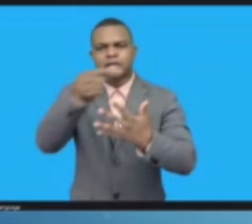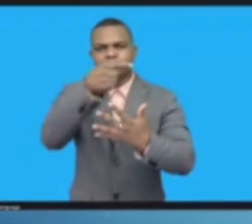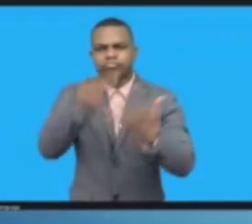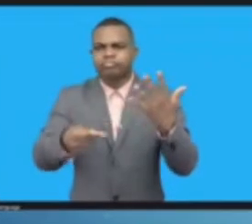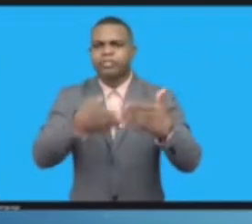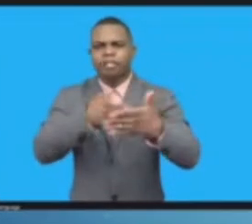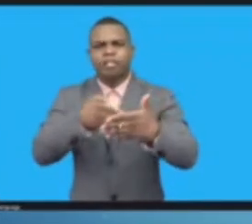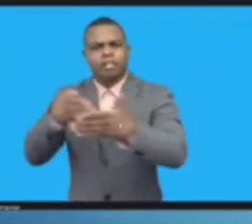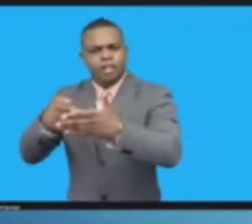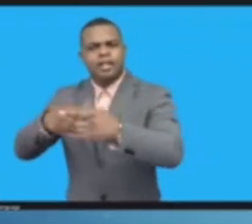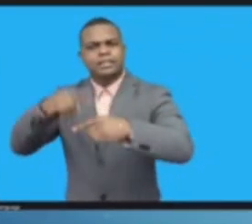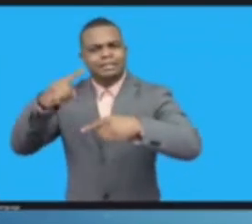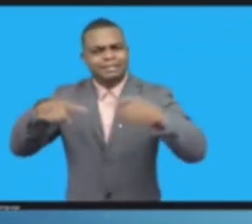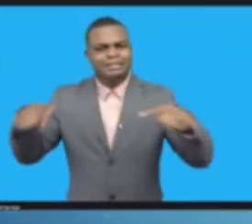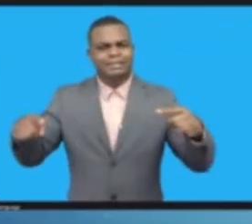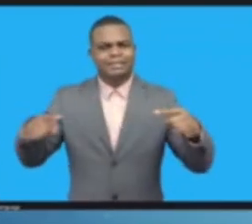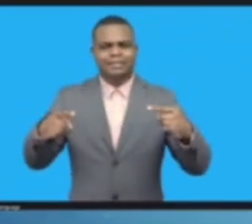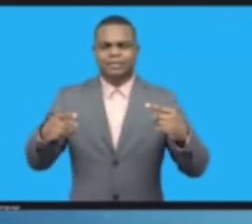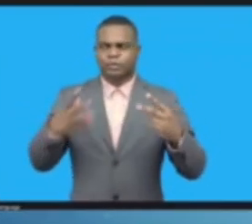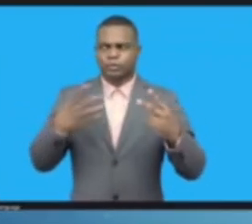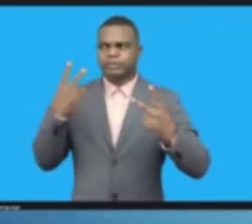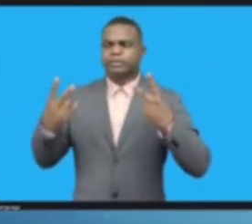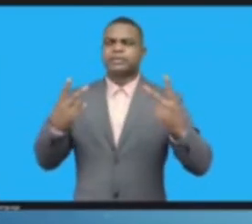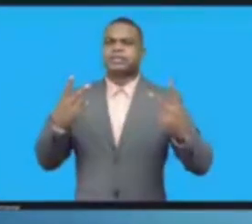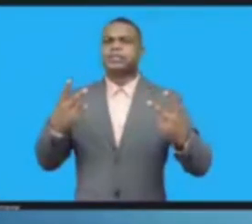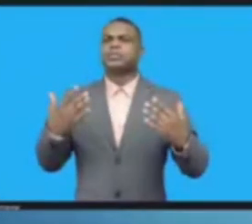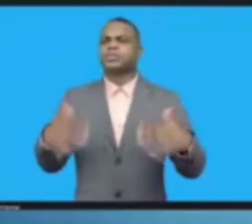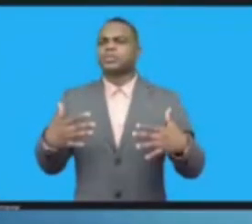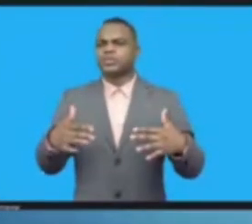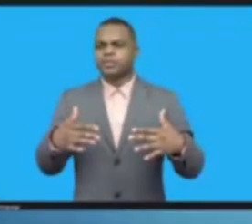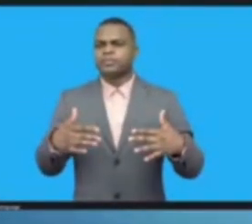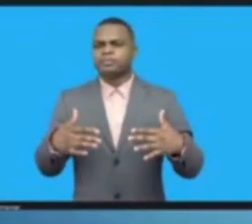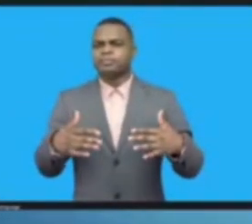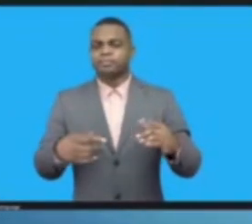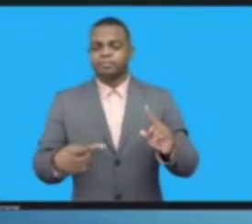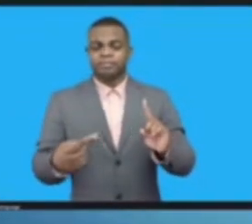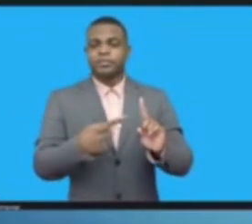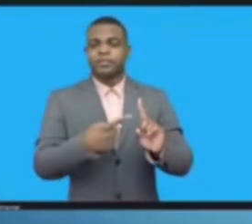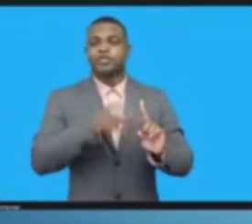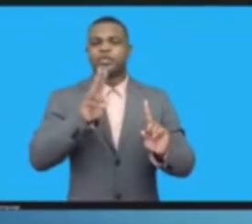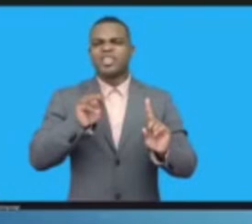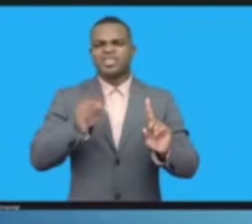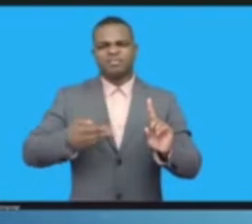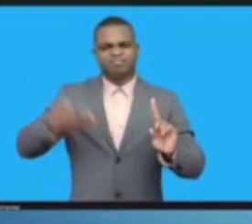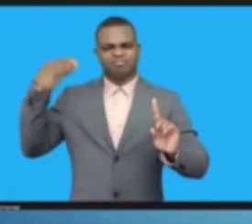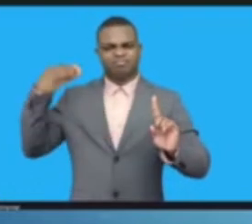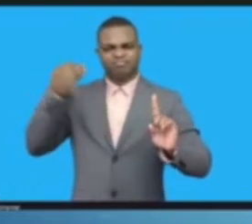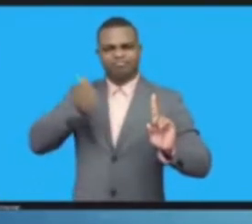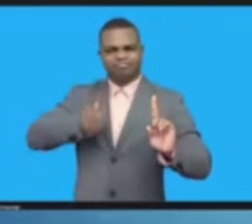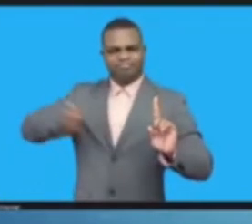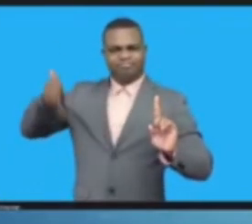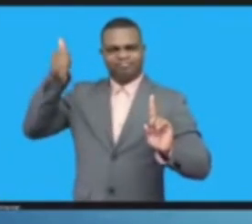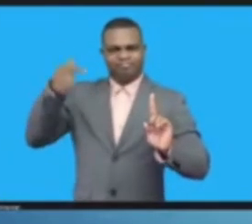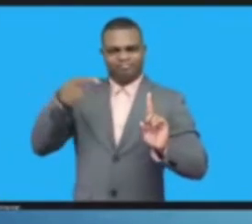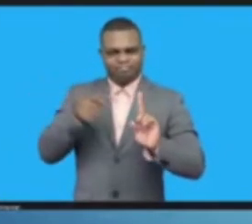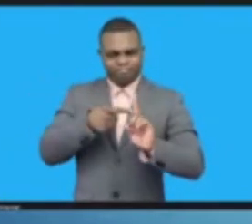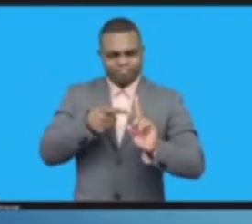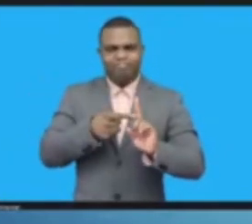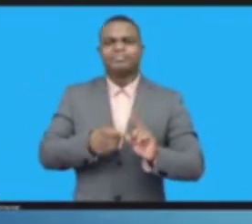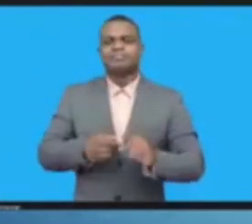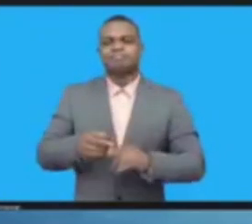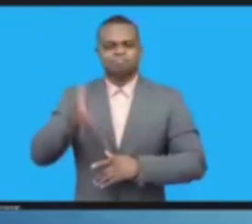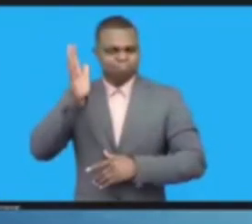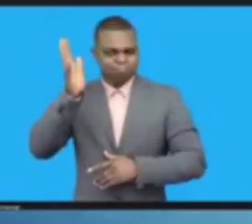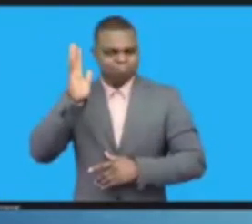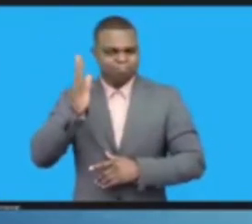Annan, at the first World Summit on the Information Society. He reminded each and every